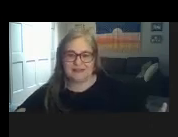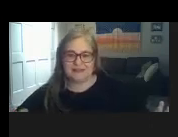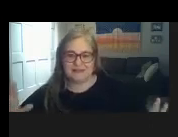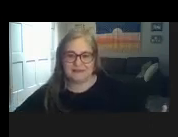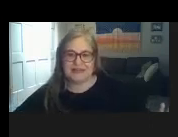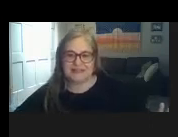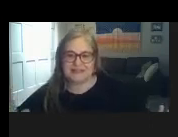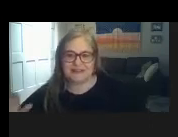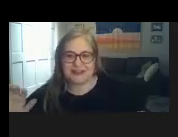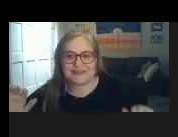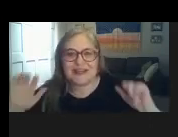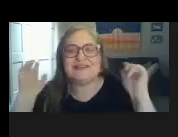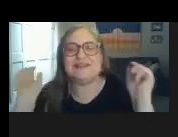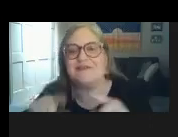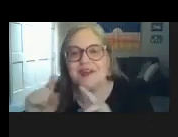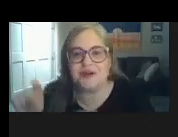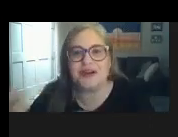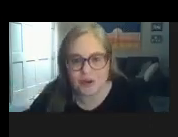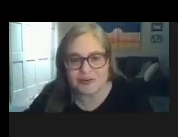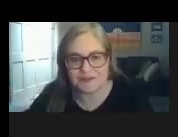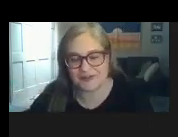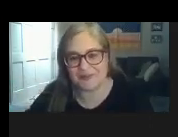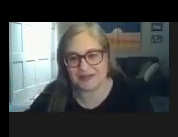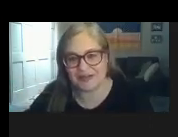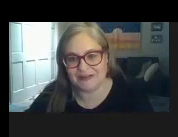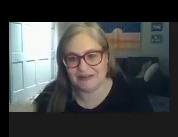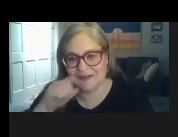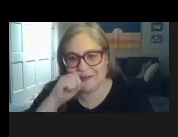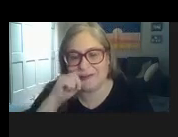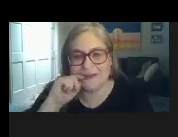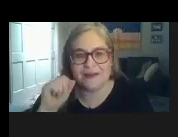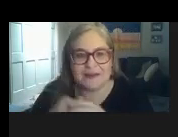next piece of advice identify your goals for the meeting